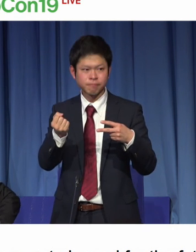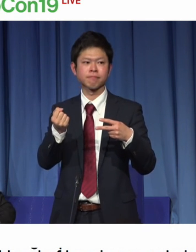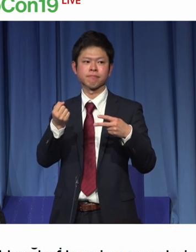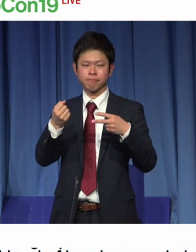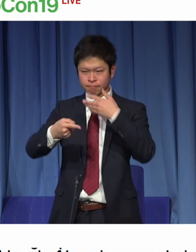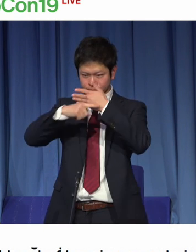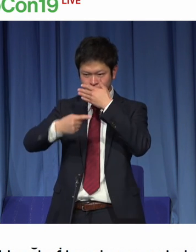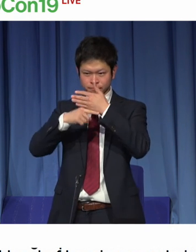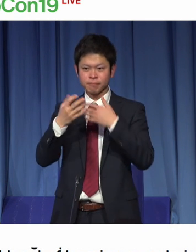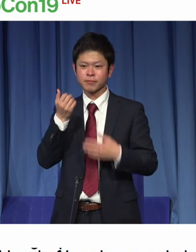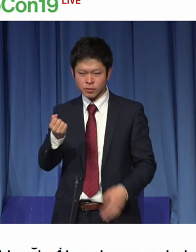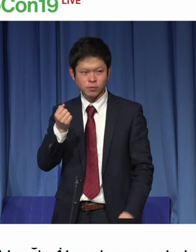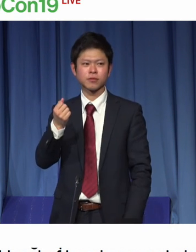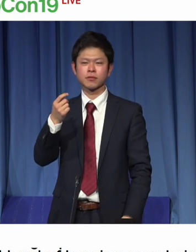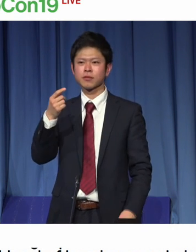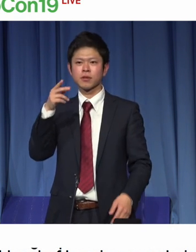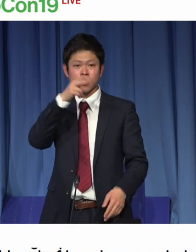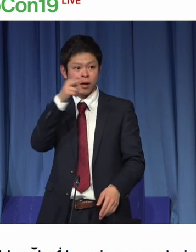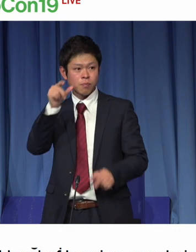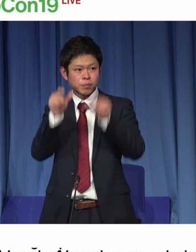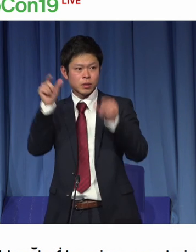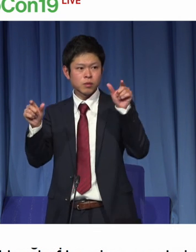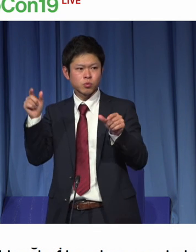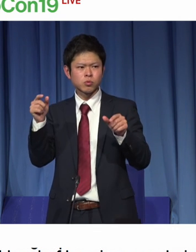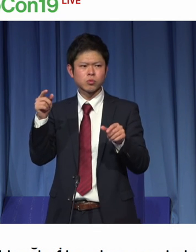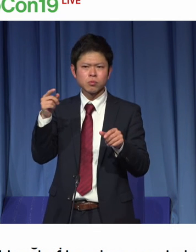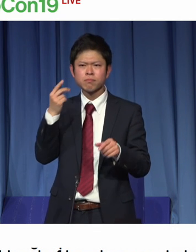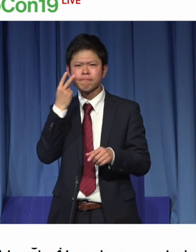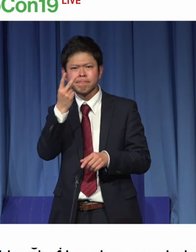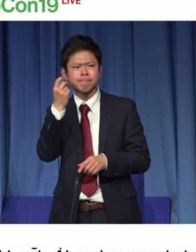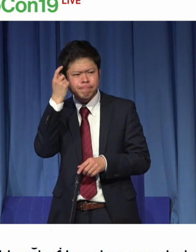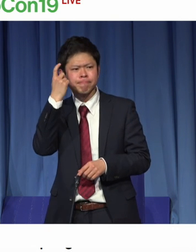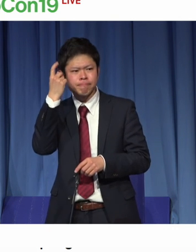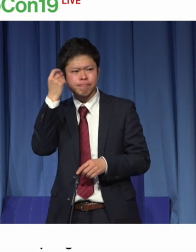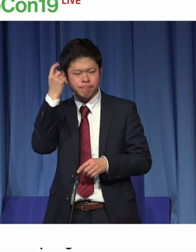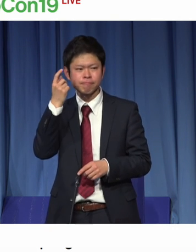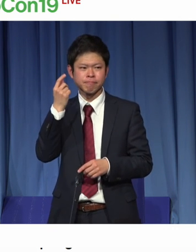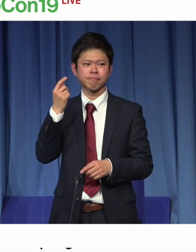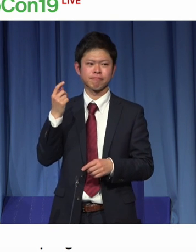And we want also to use